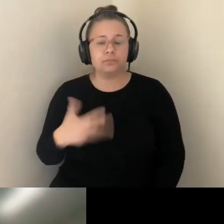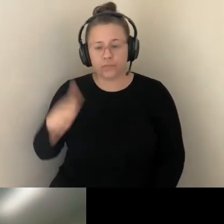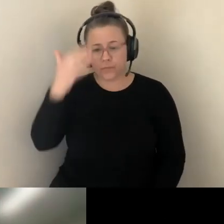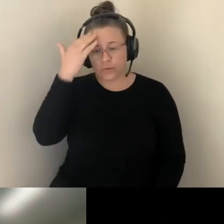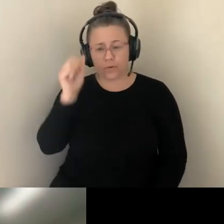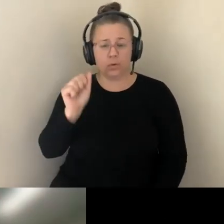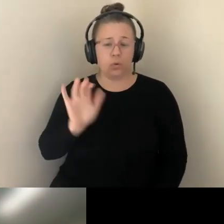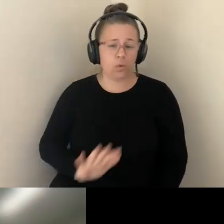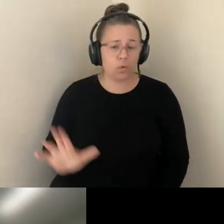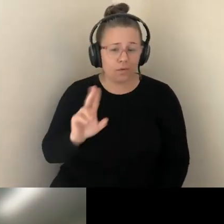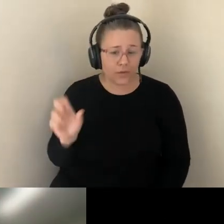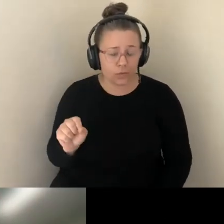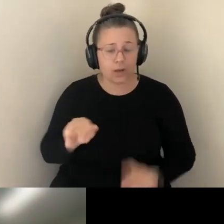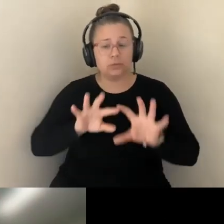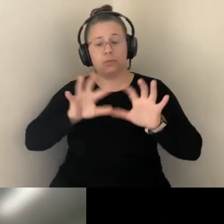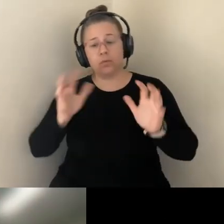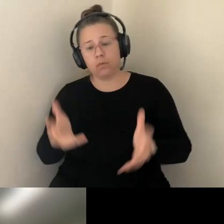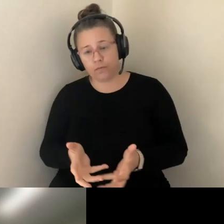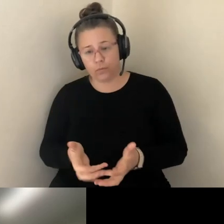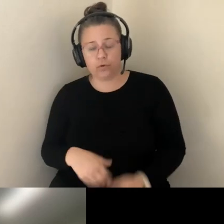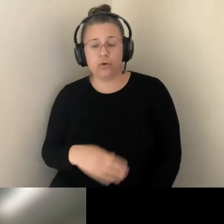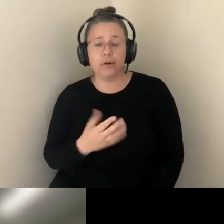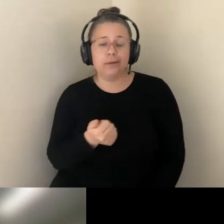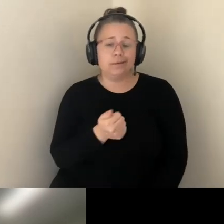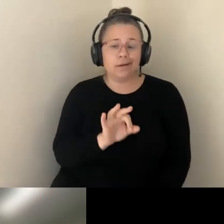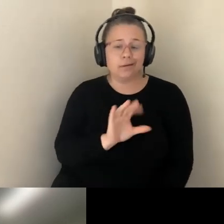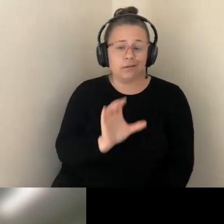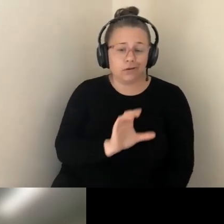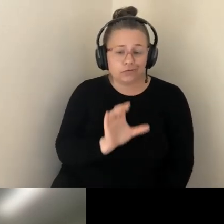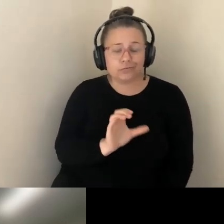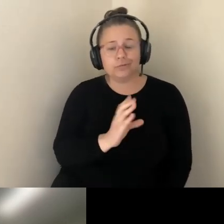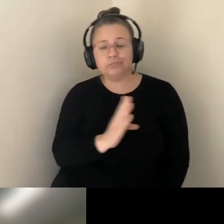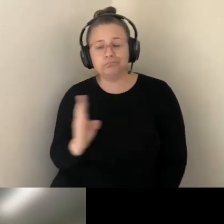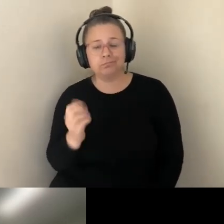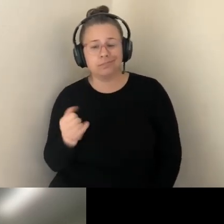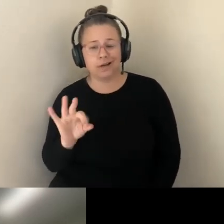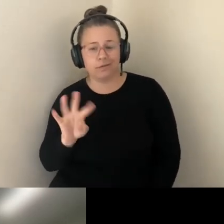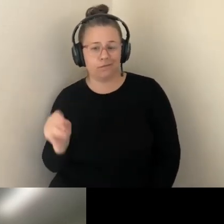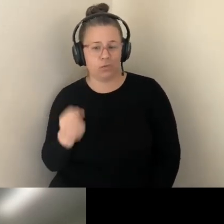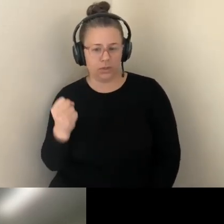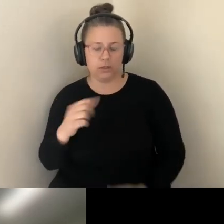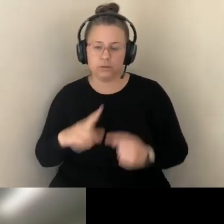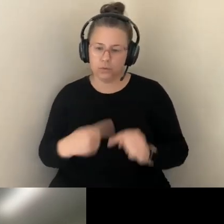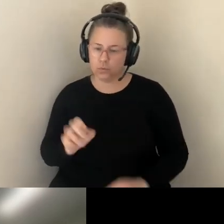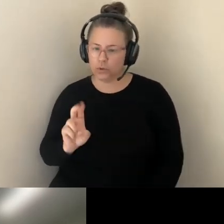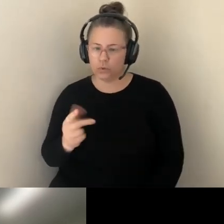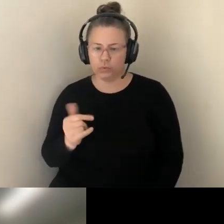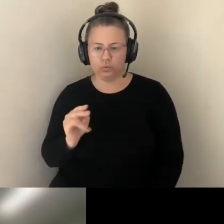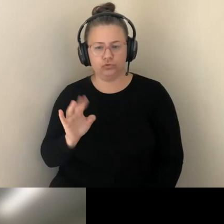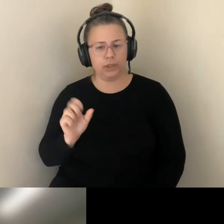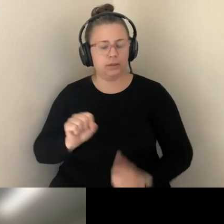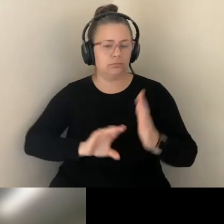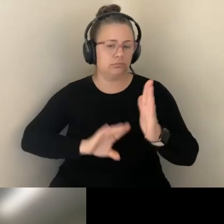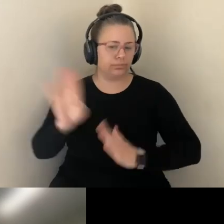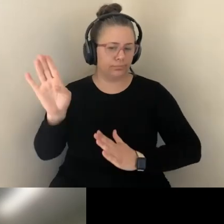THE 1900S TO THE 1940S WAS THE HEIGHT OF ORGANIZED EGENICS. THIS WAS WHEN ORGANIZATIONS SUCH AS THE